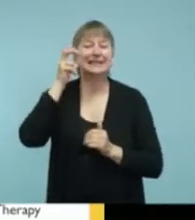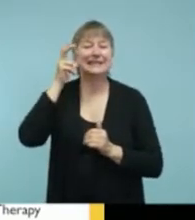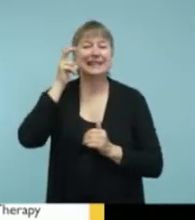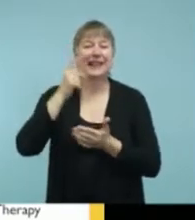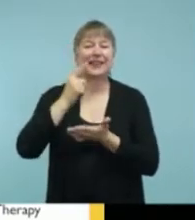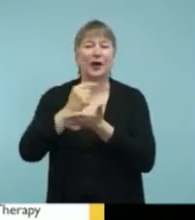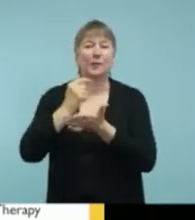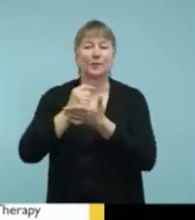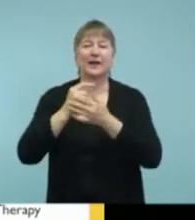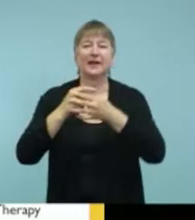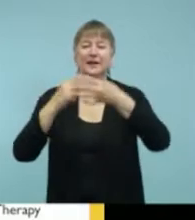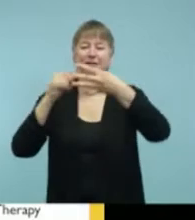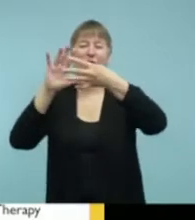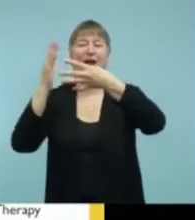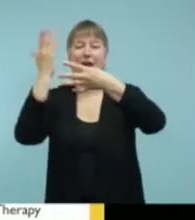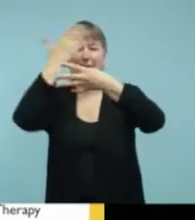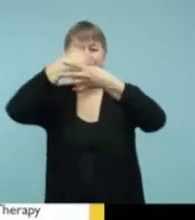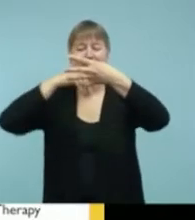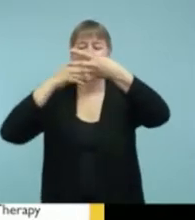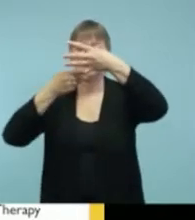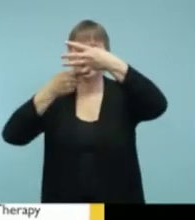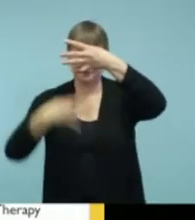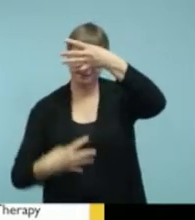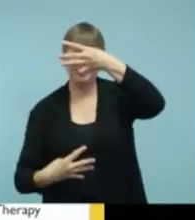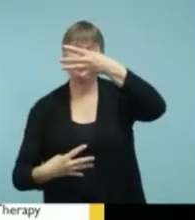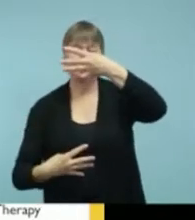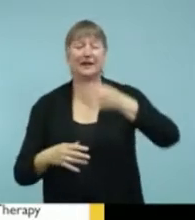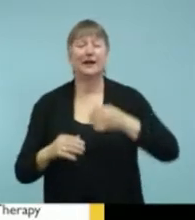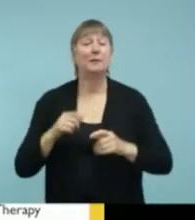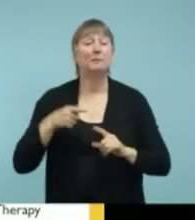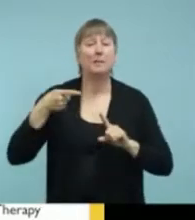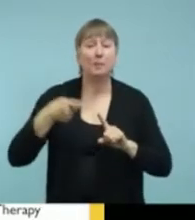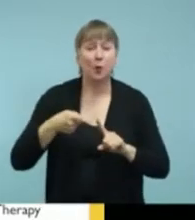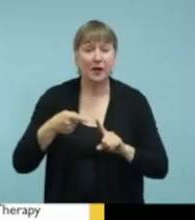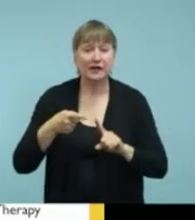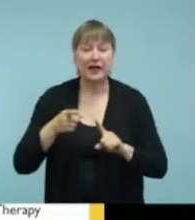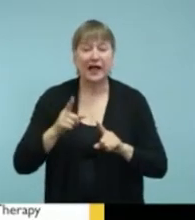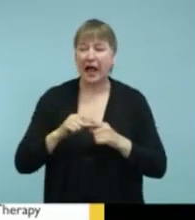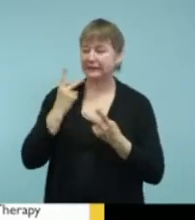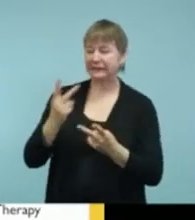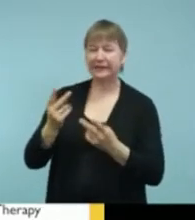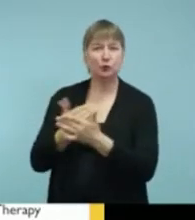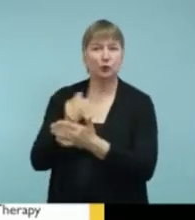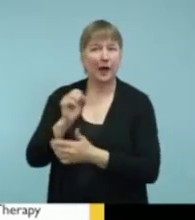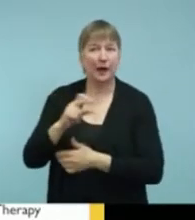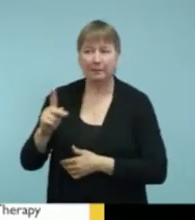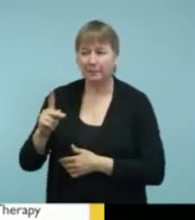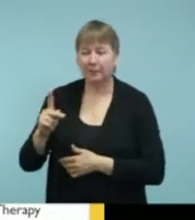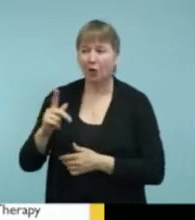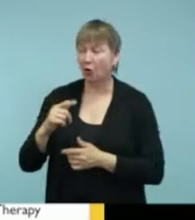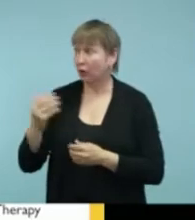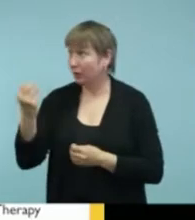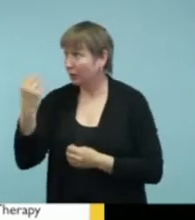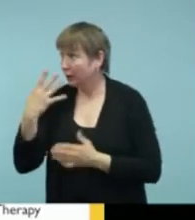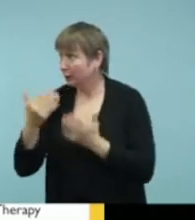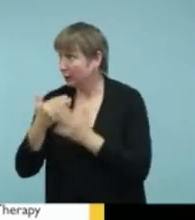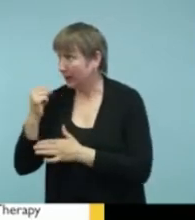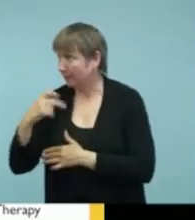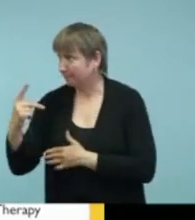So what basically happened is, is anytime a new app comes out that I find out about or